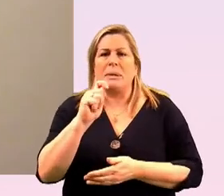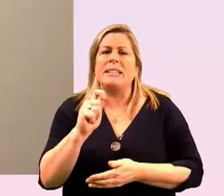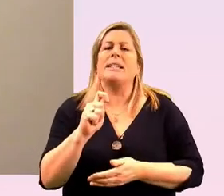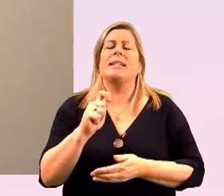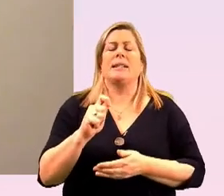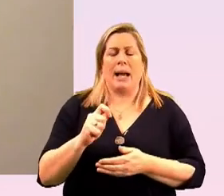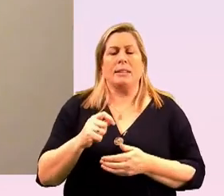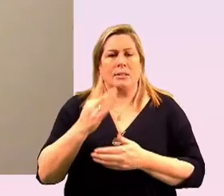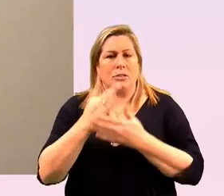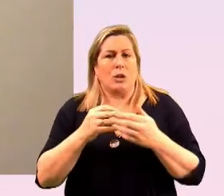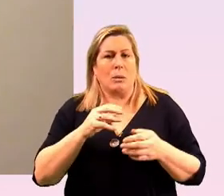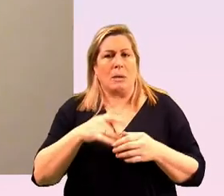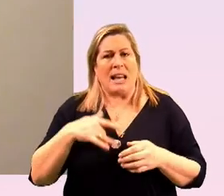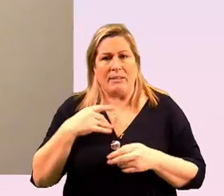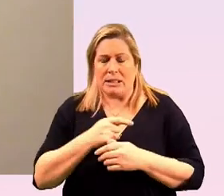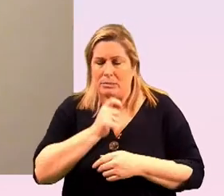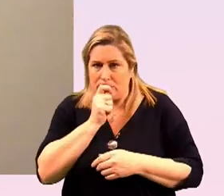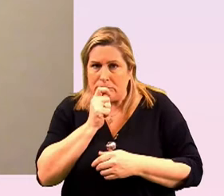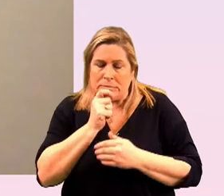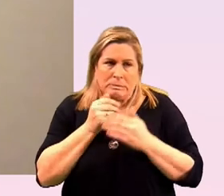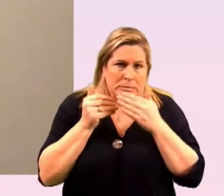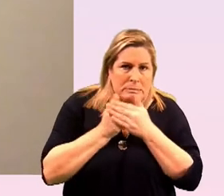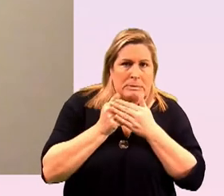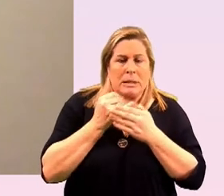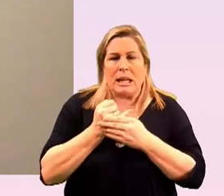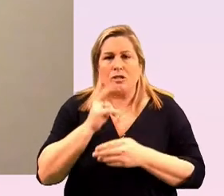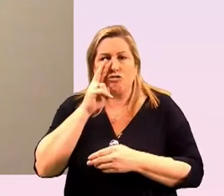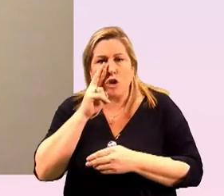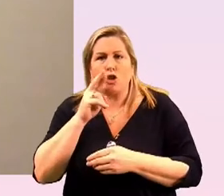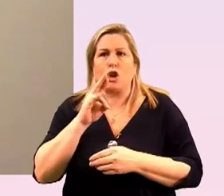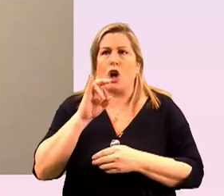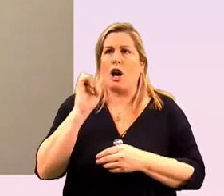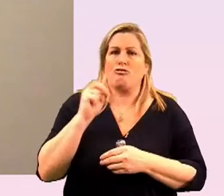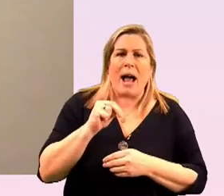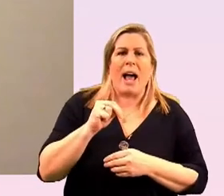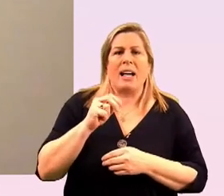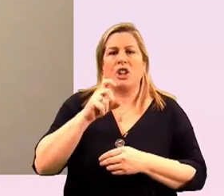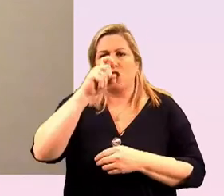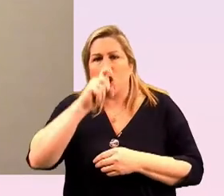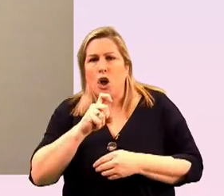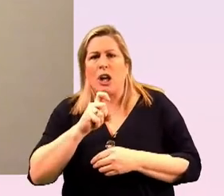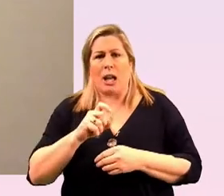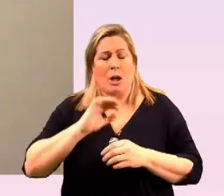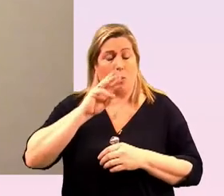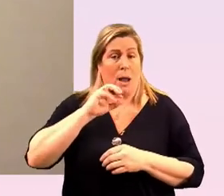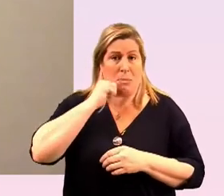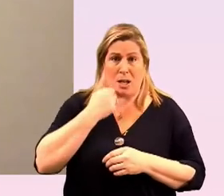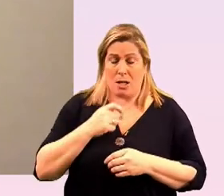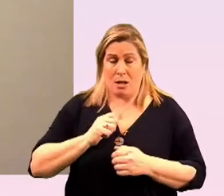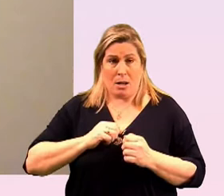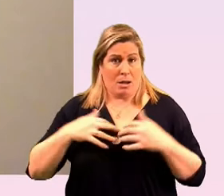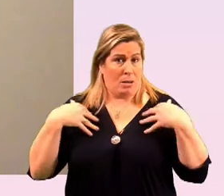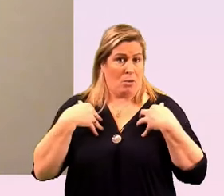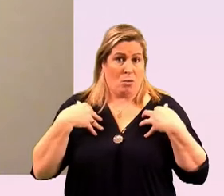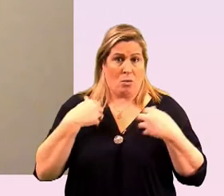those that are living in secrecy in russia in iran in turkey all because of serious fear of injury or